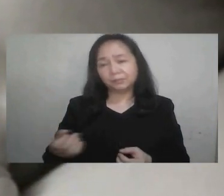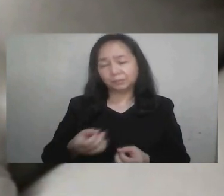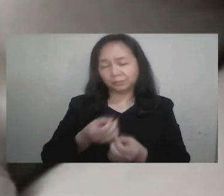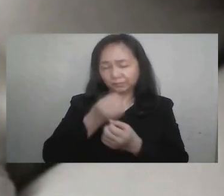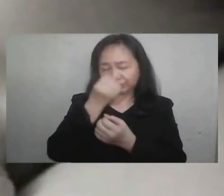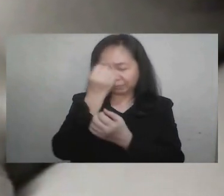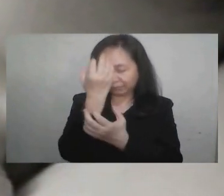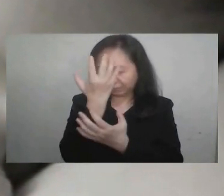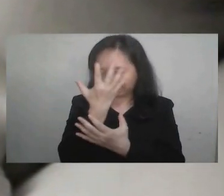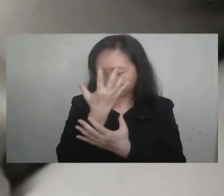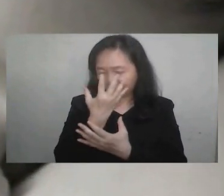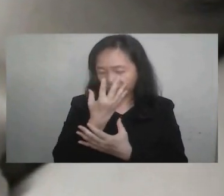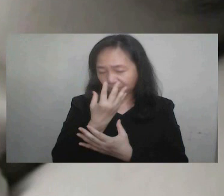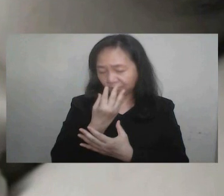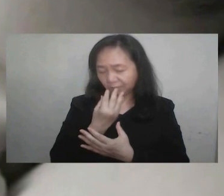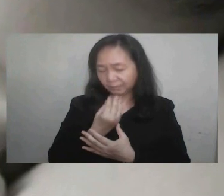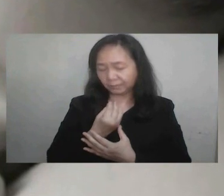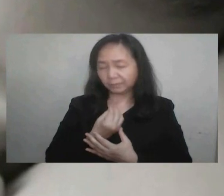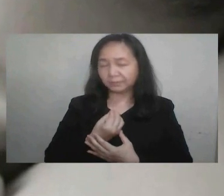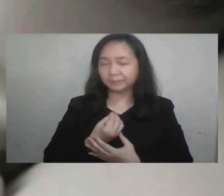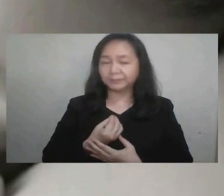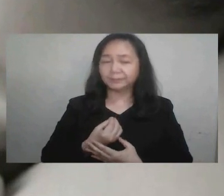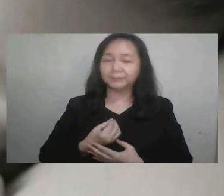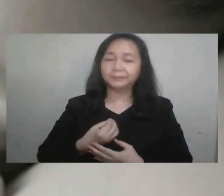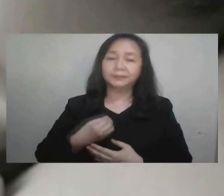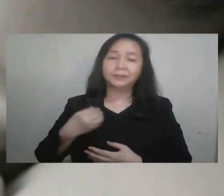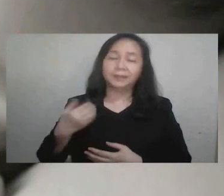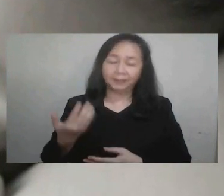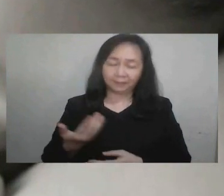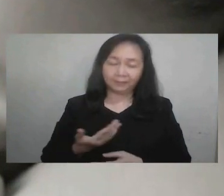sa patulog ko,